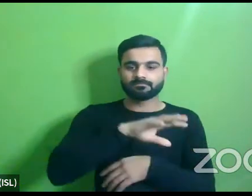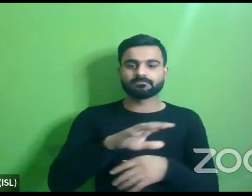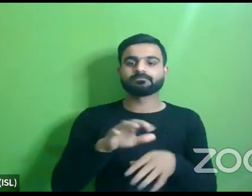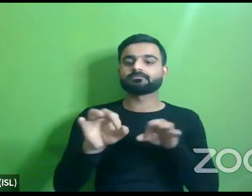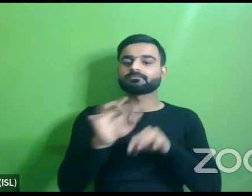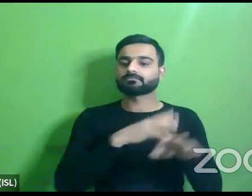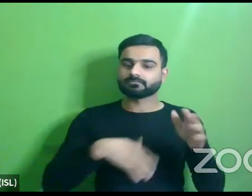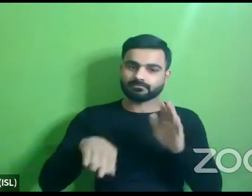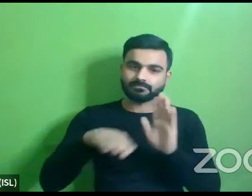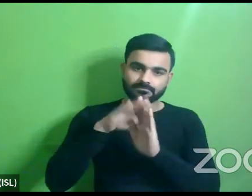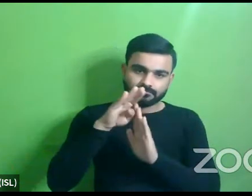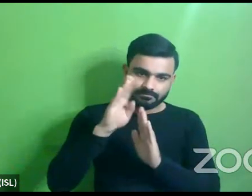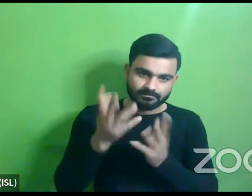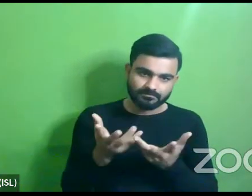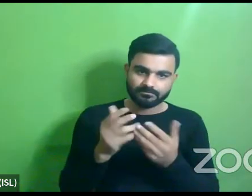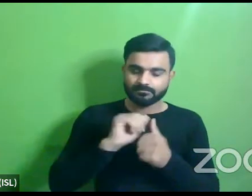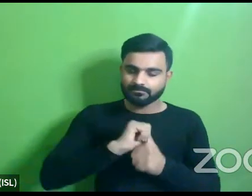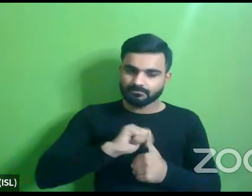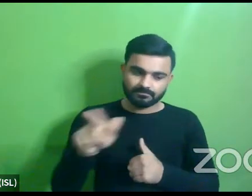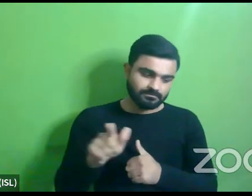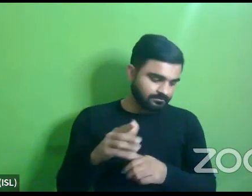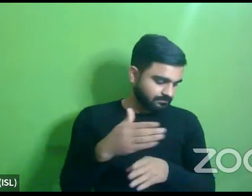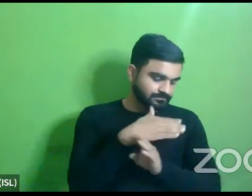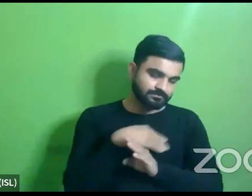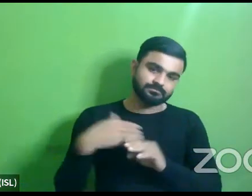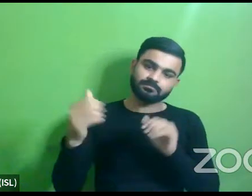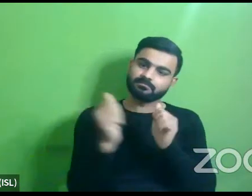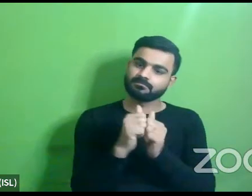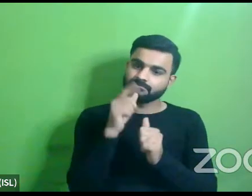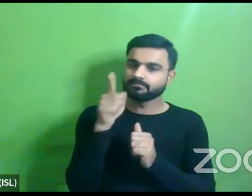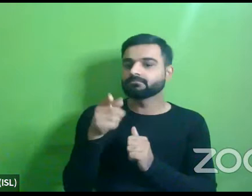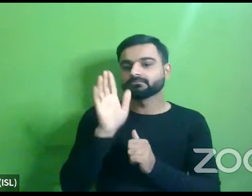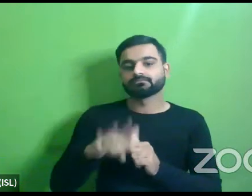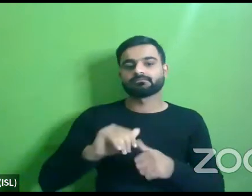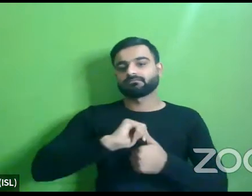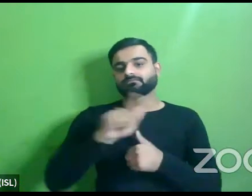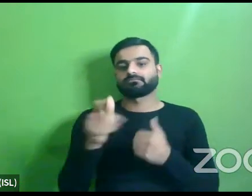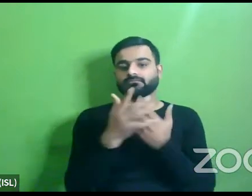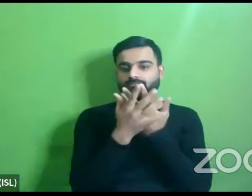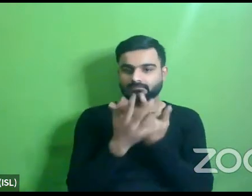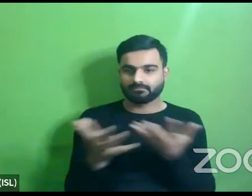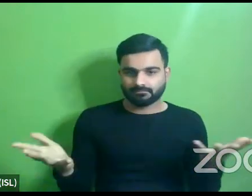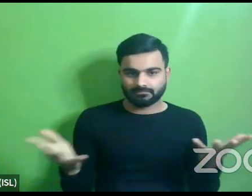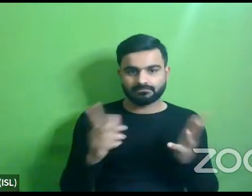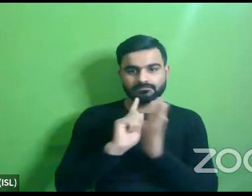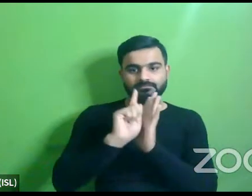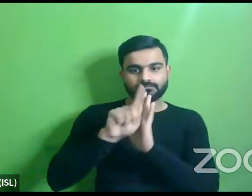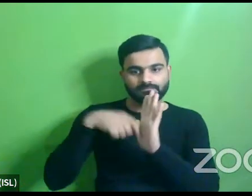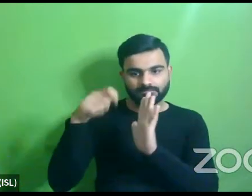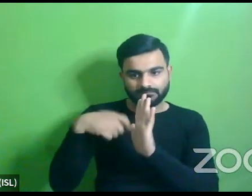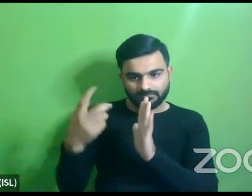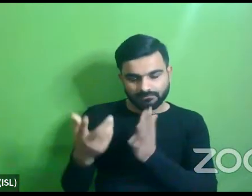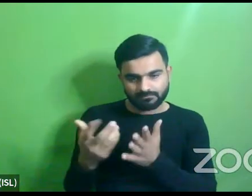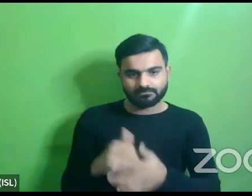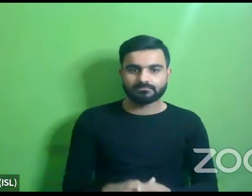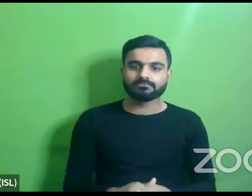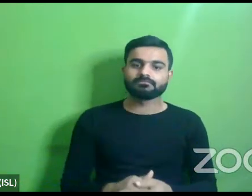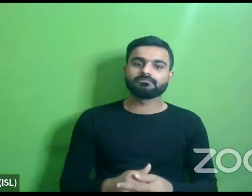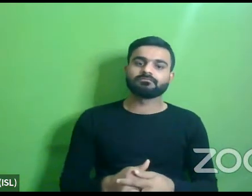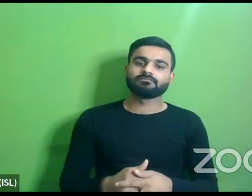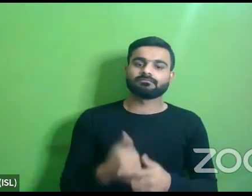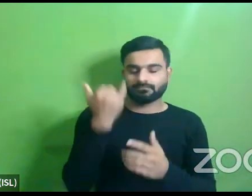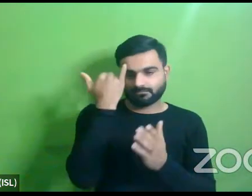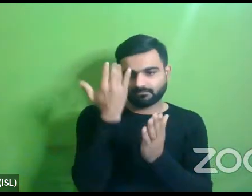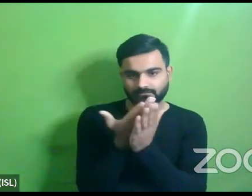where uh all the uh stakeholders are there and every project every uh uh you know proposal